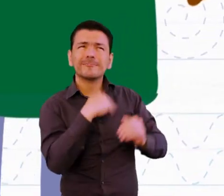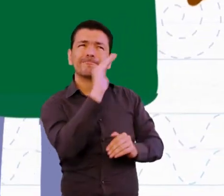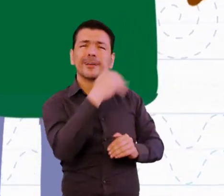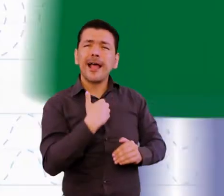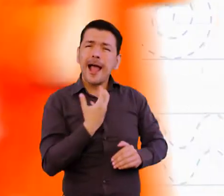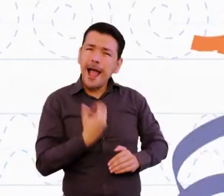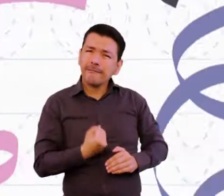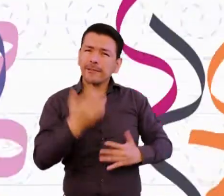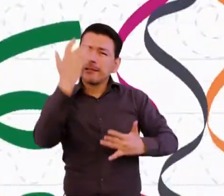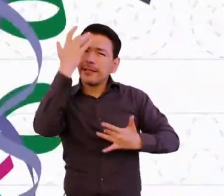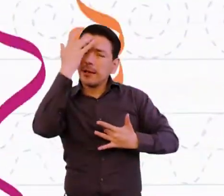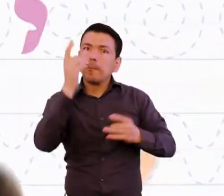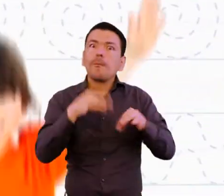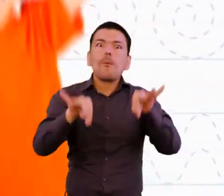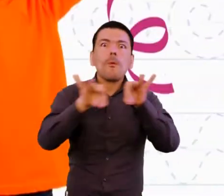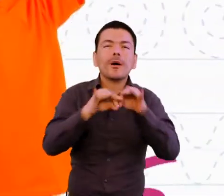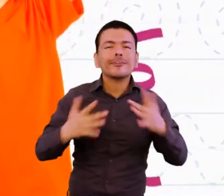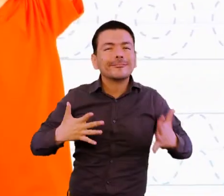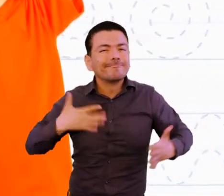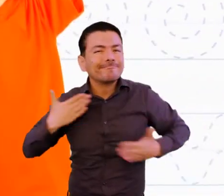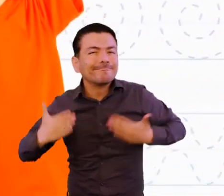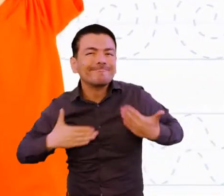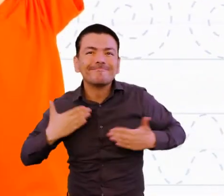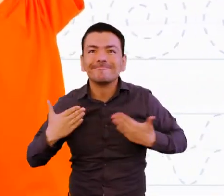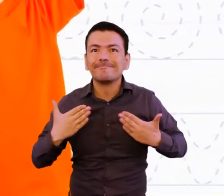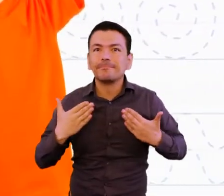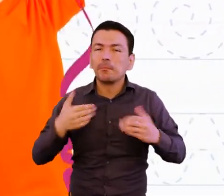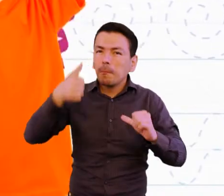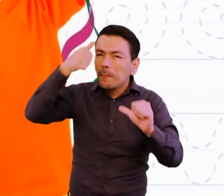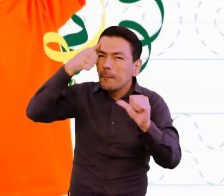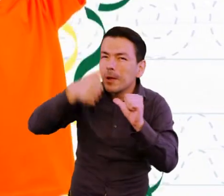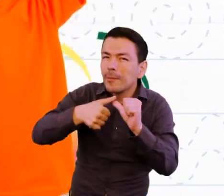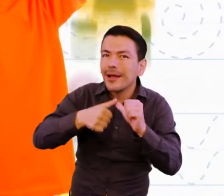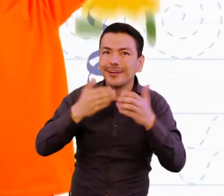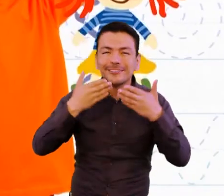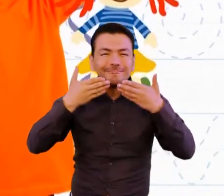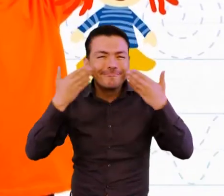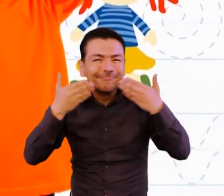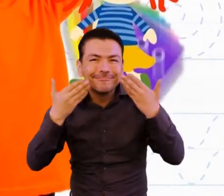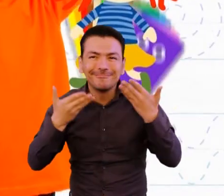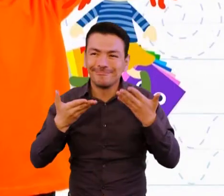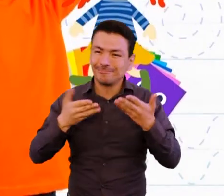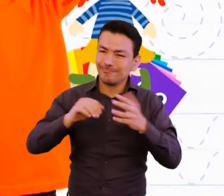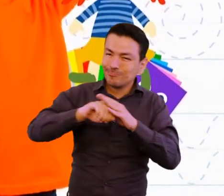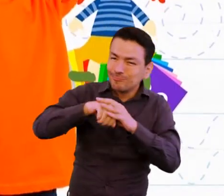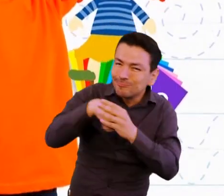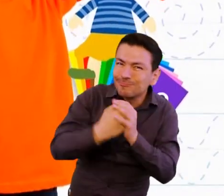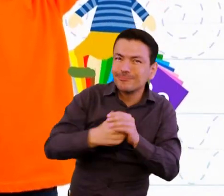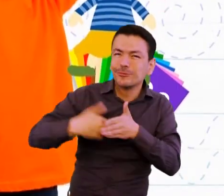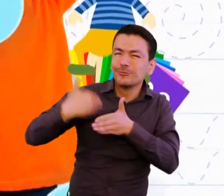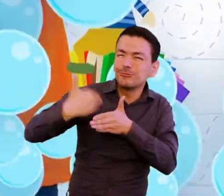it's an exciting fun time so remember to be kind